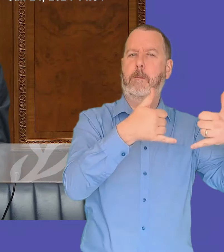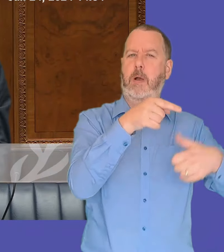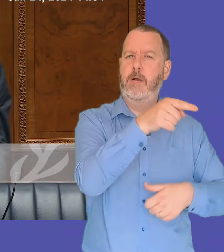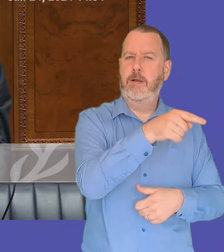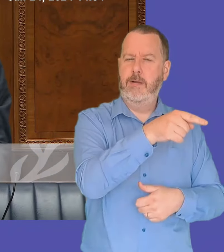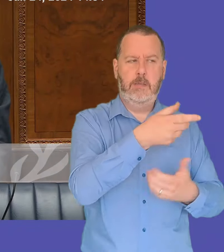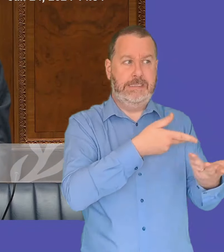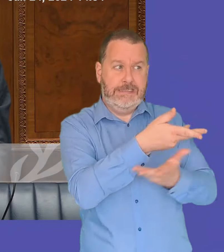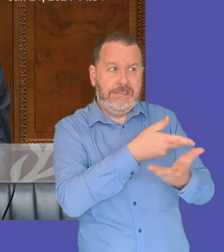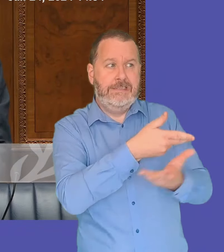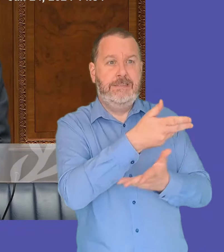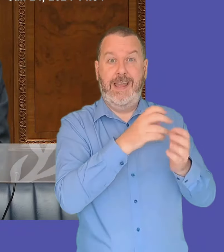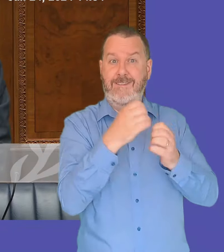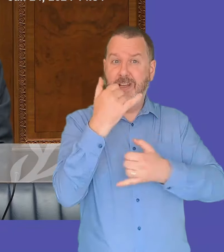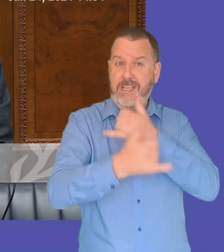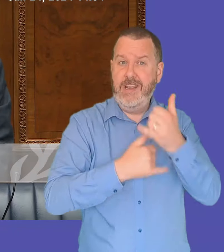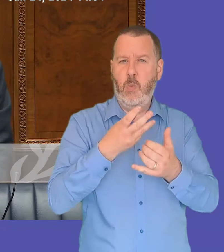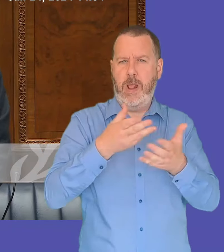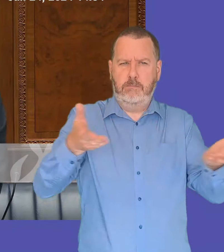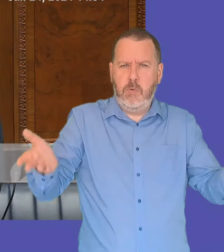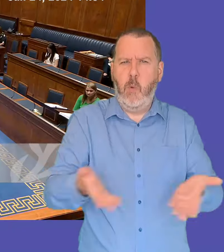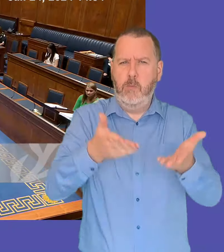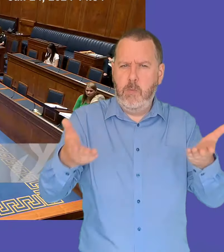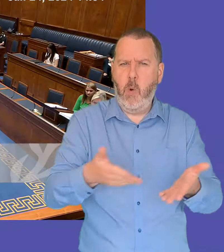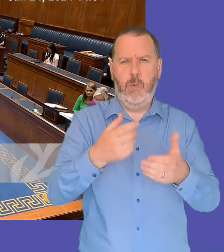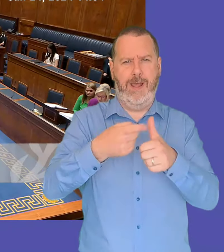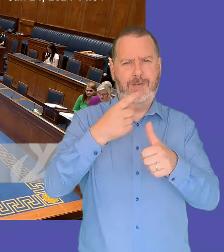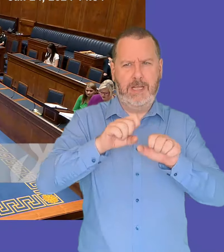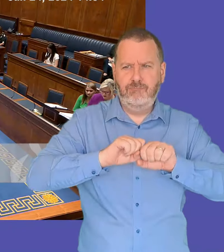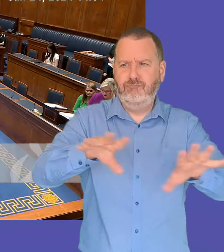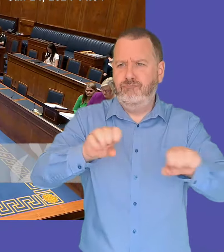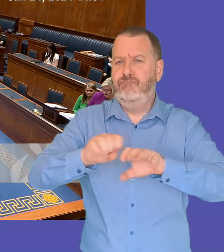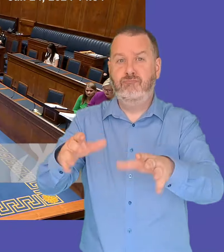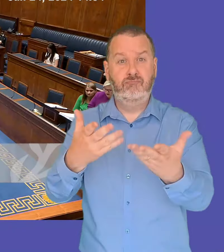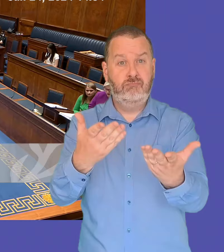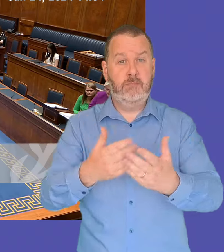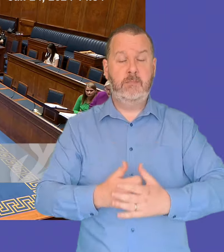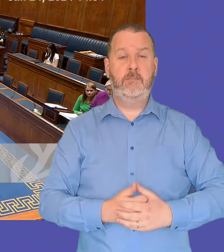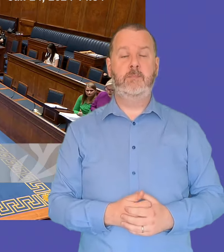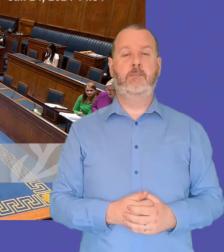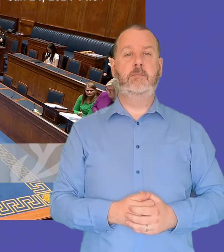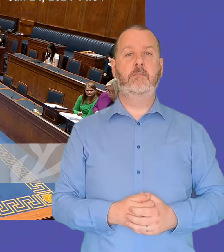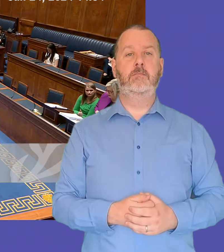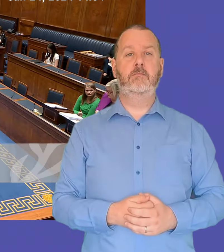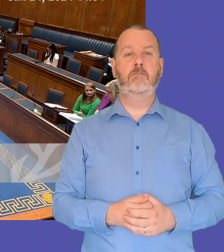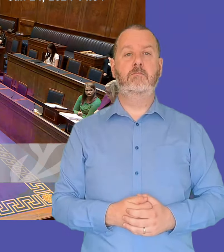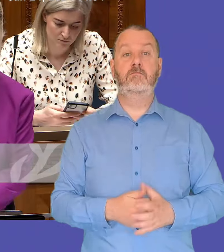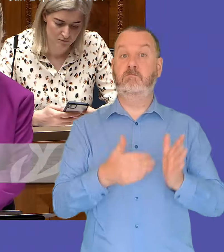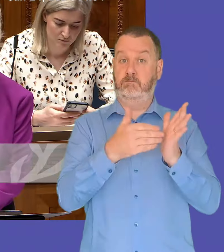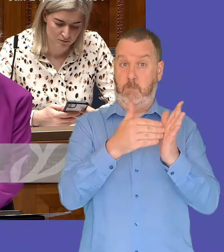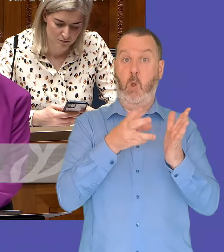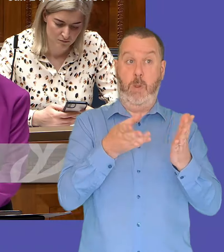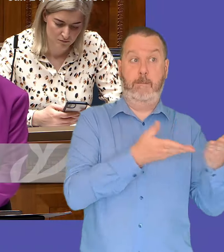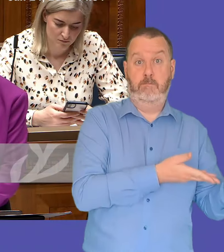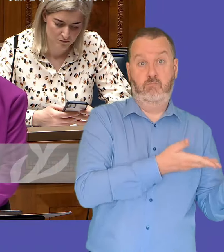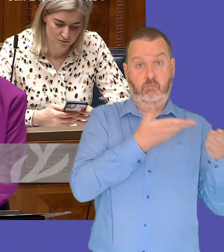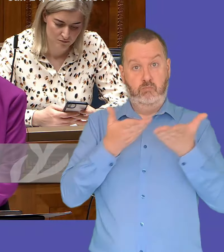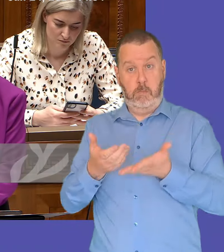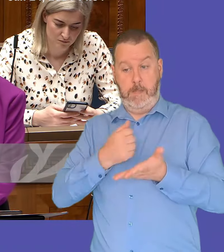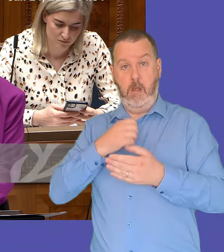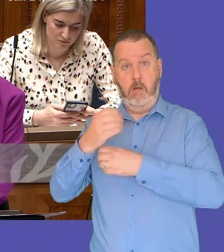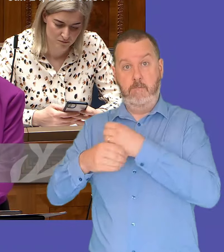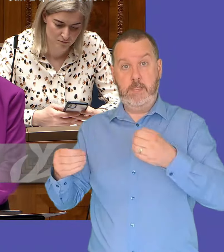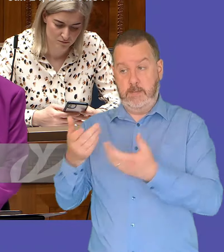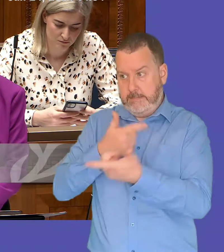competition to promote it annually going forward first minister yes i certainly um take that back to to our office and we can